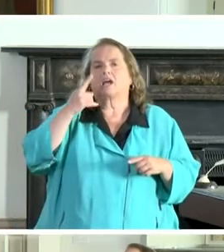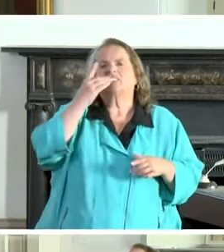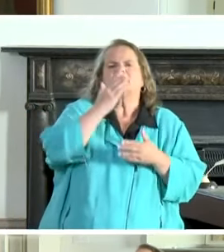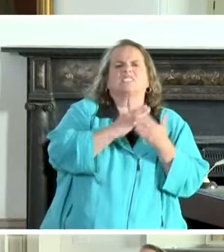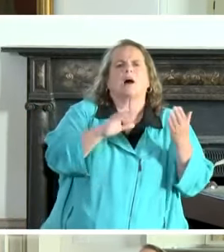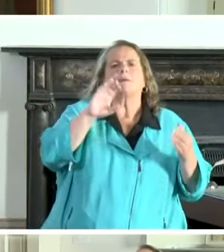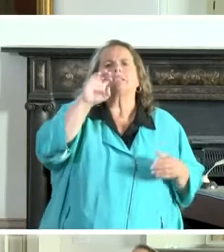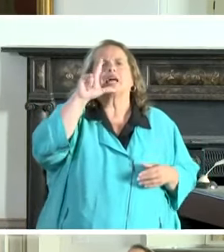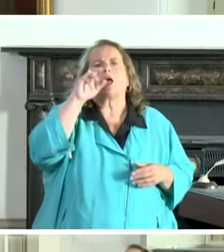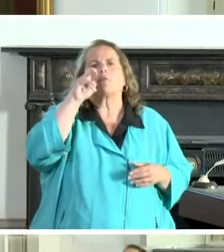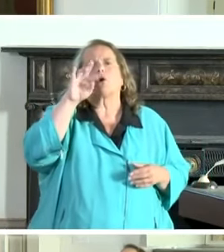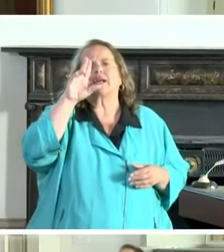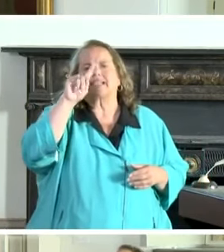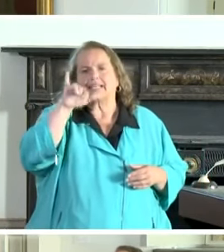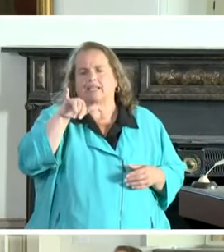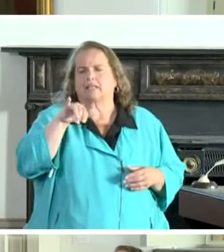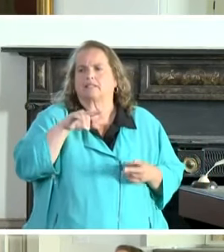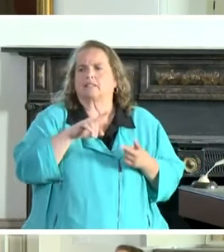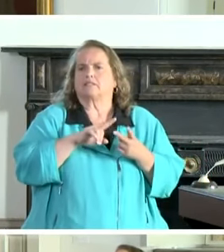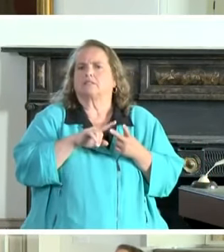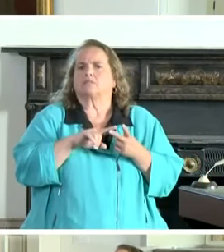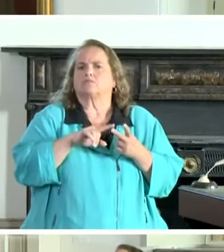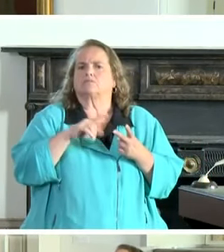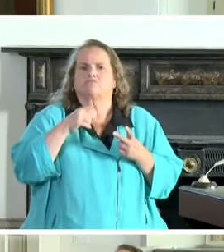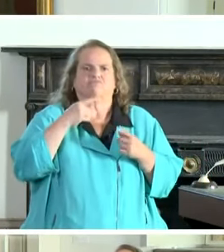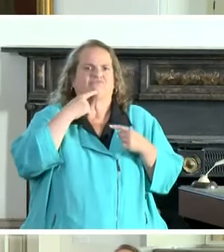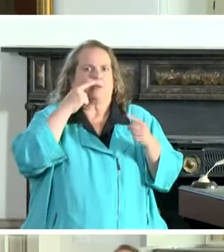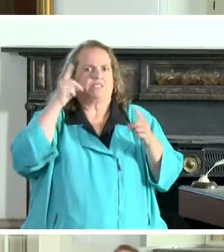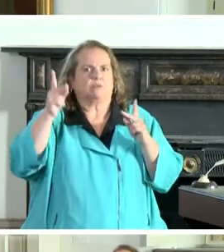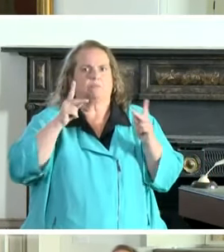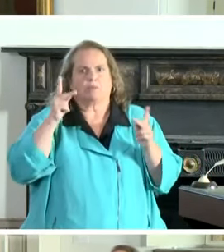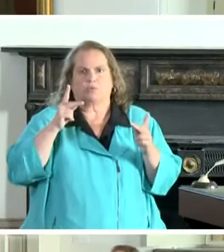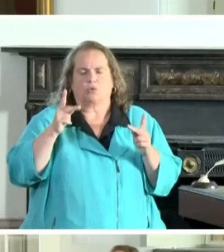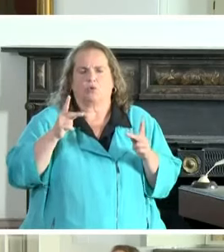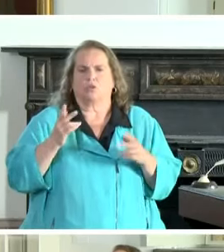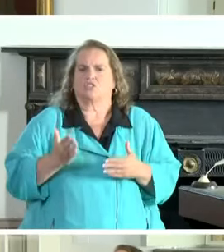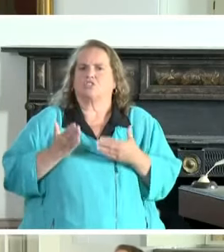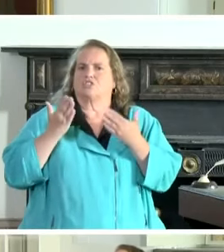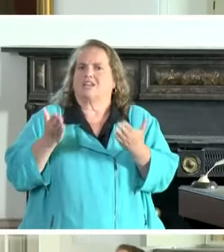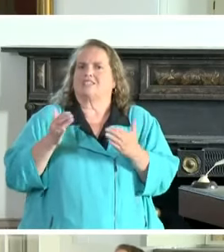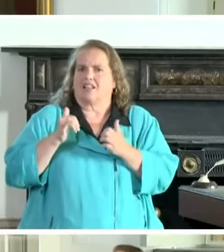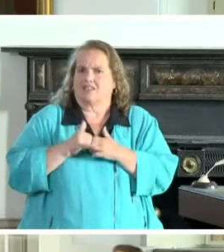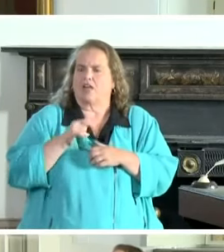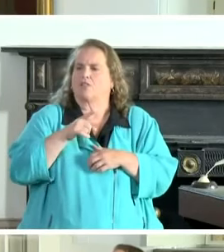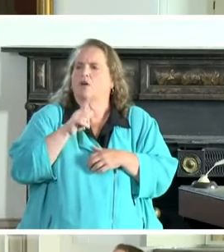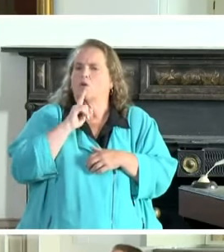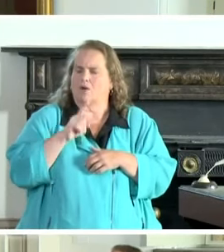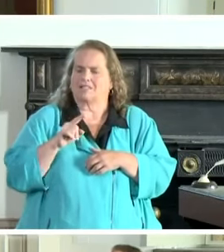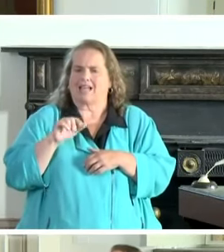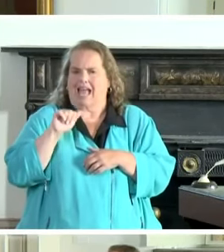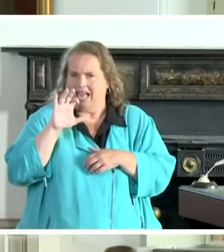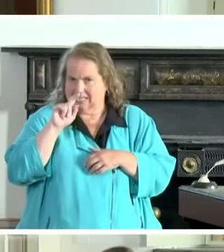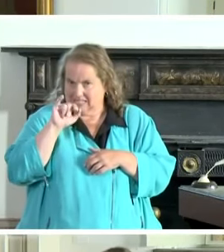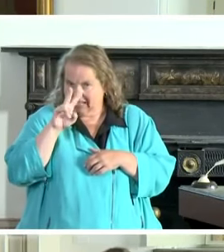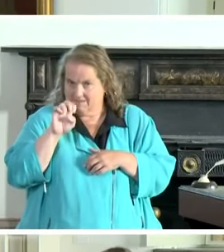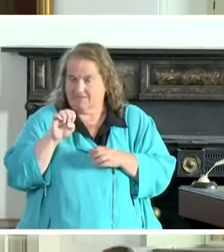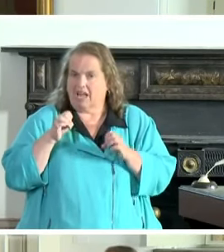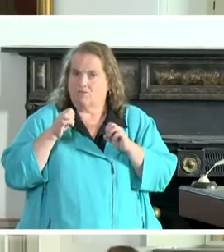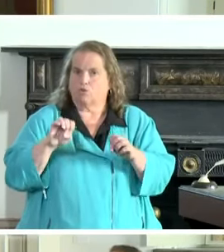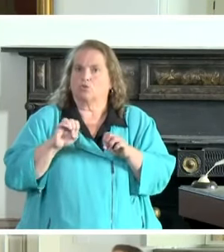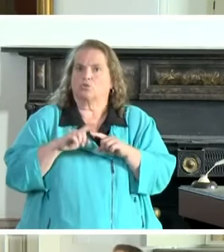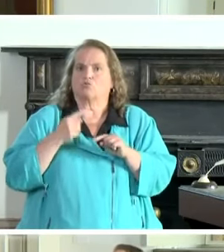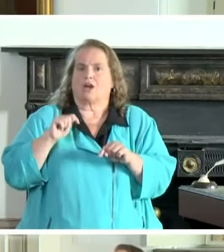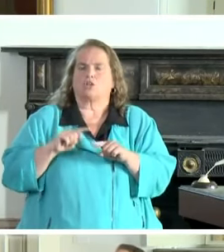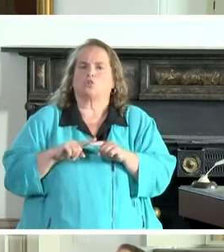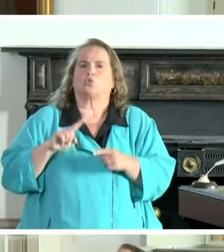Jennings, Ellen Jenner as a show, just to name a few, were suggesting that there was an active effort to suppress